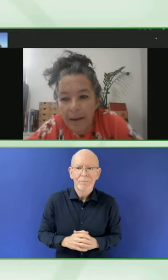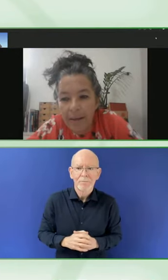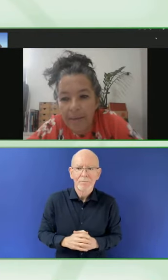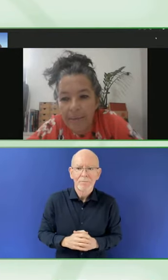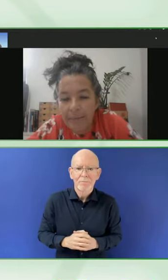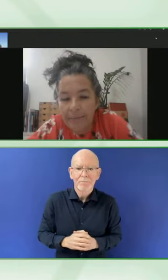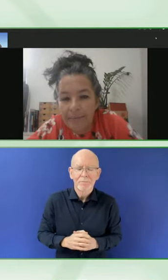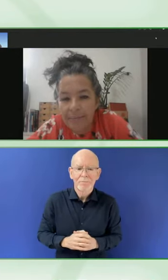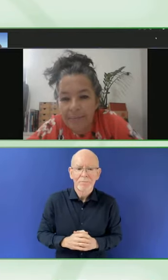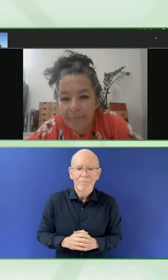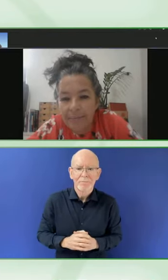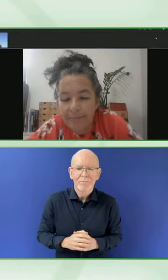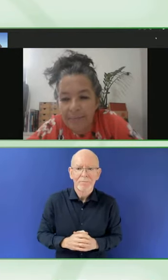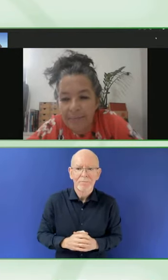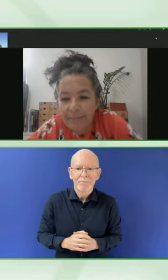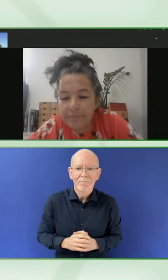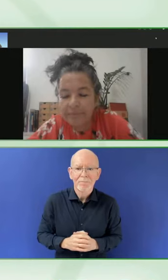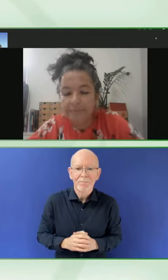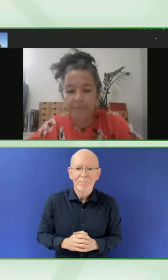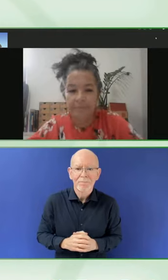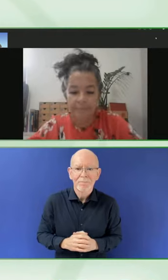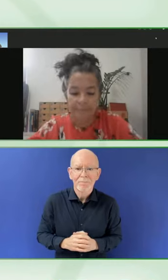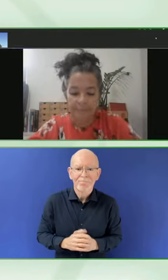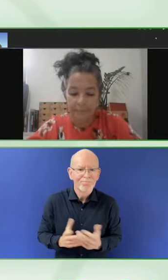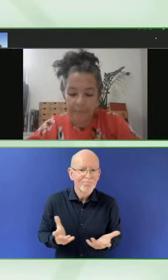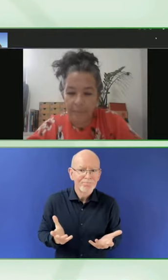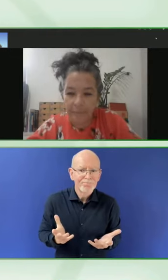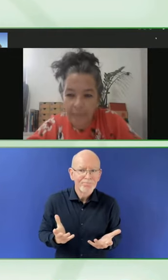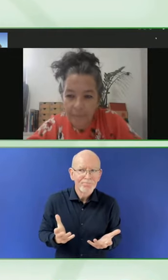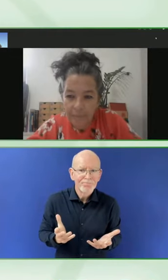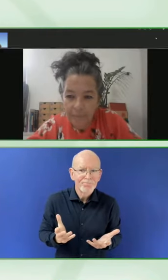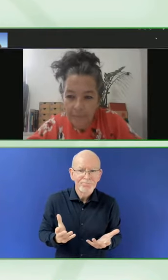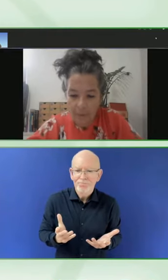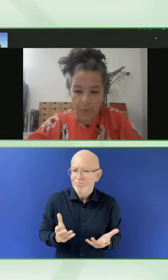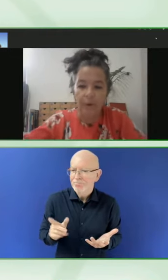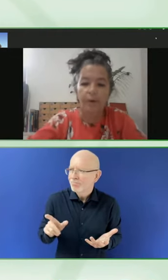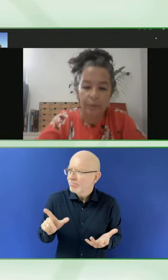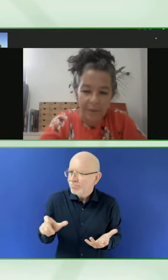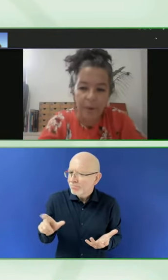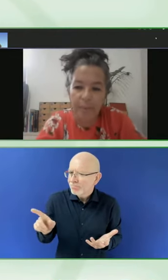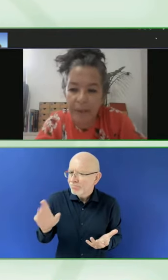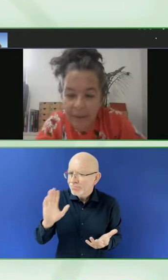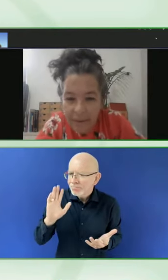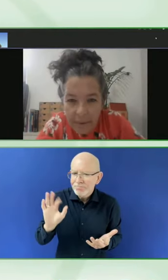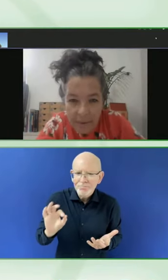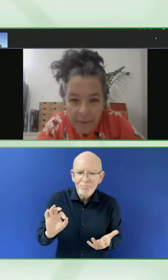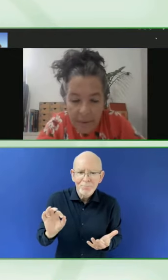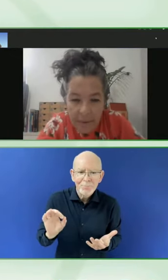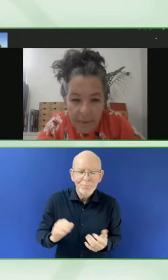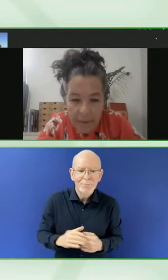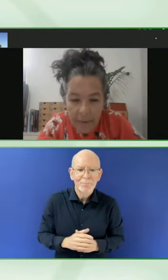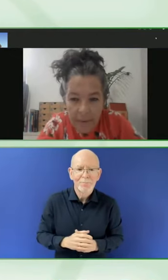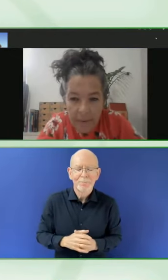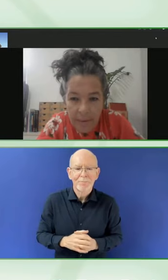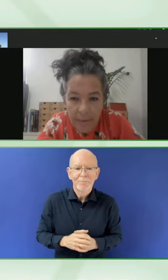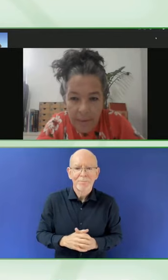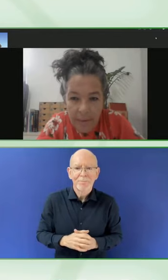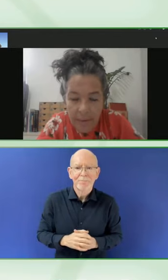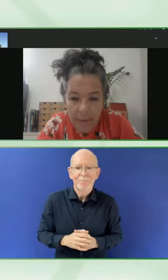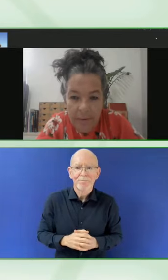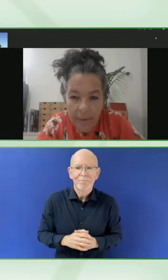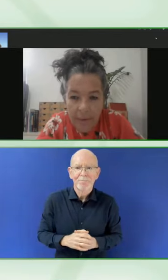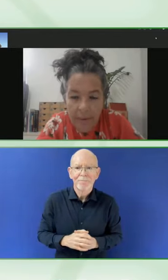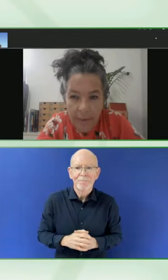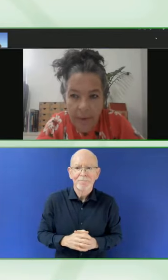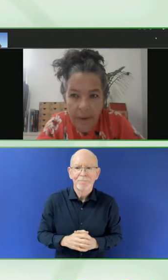Great. Carla, if you could send us the link in the chat to the content and we will replay it when we come to the Q&A later. Is that okay?